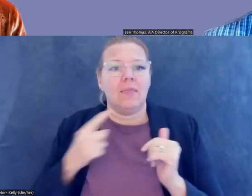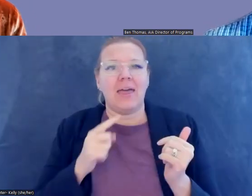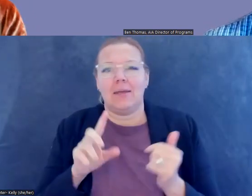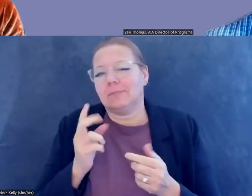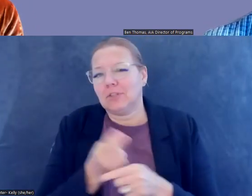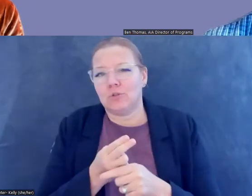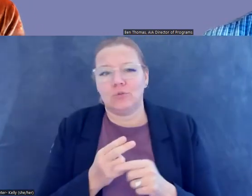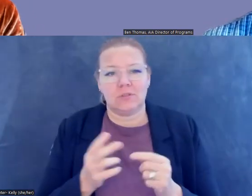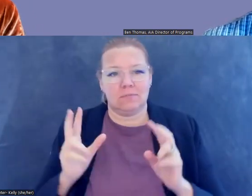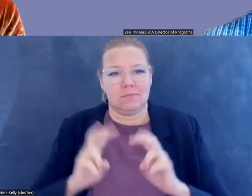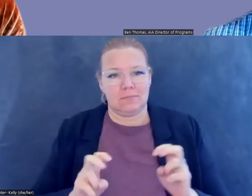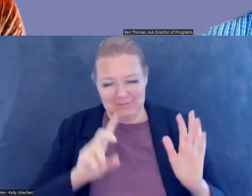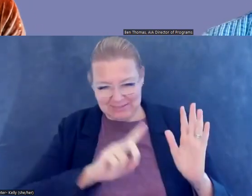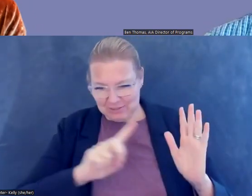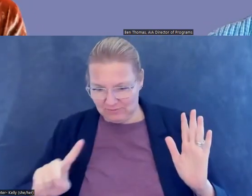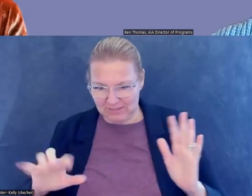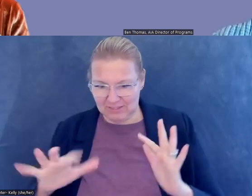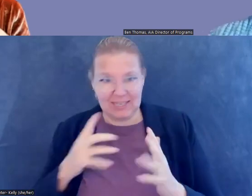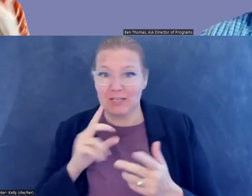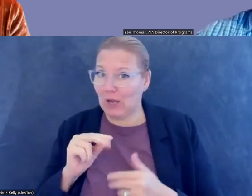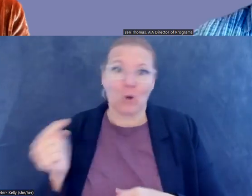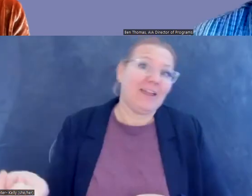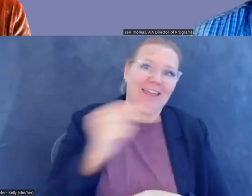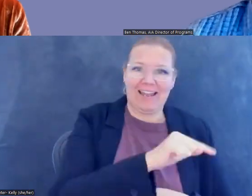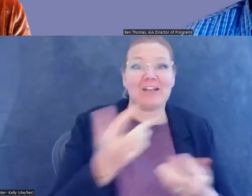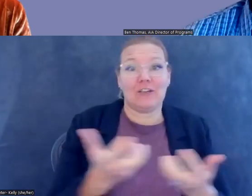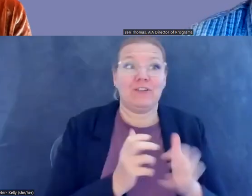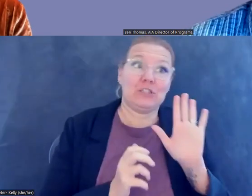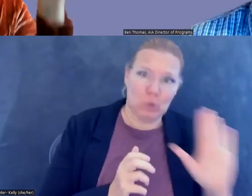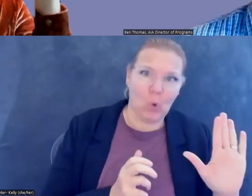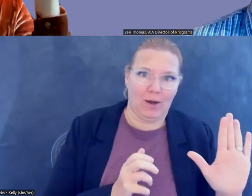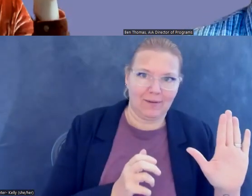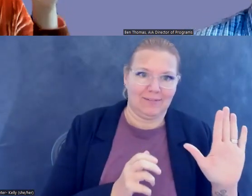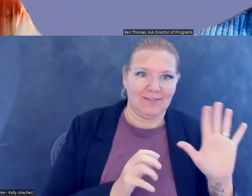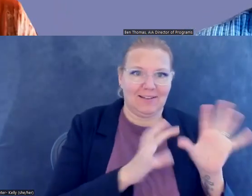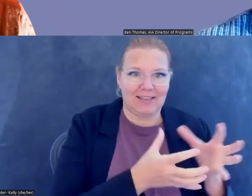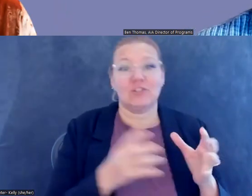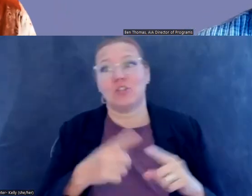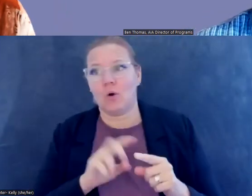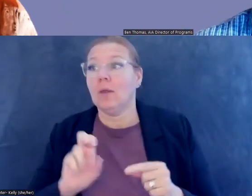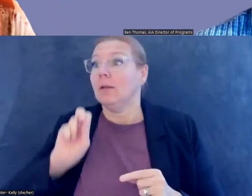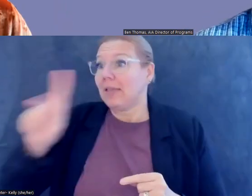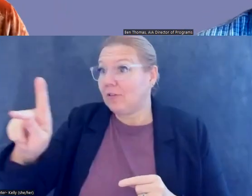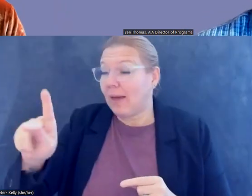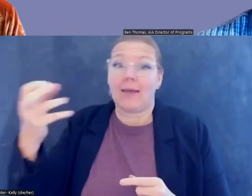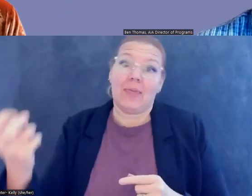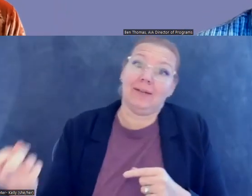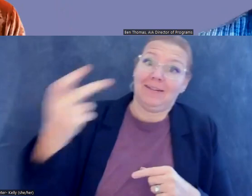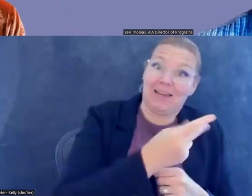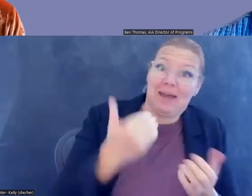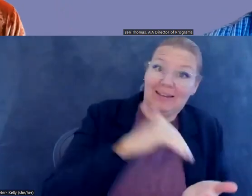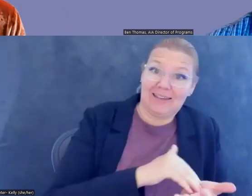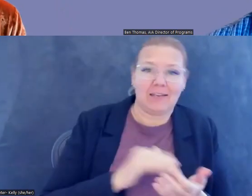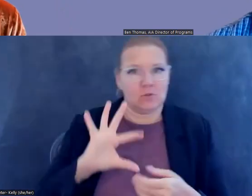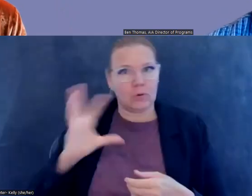actually, no Cleveland, it fits your collection. And so they repatriated it, and this was actually the headline, Cambodia